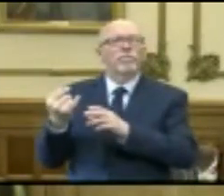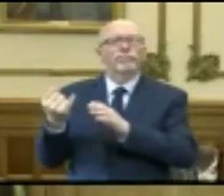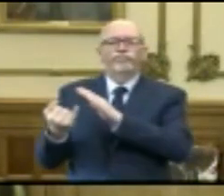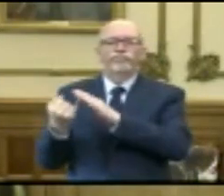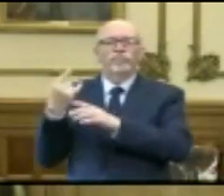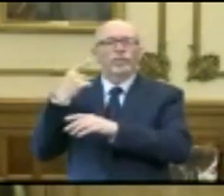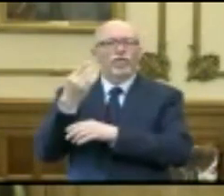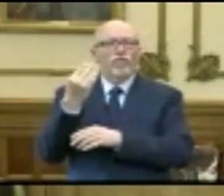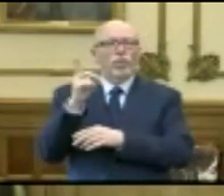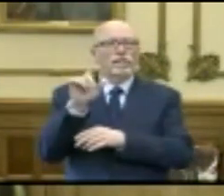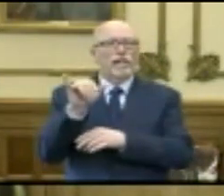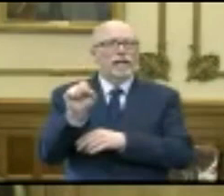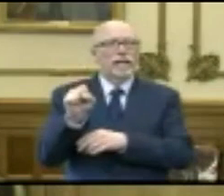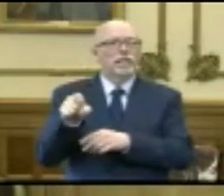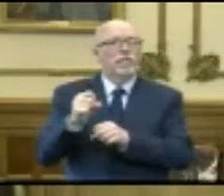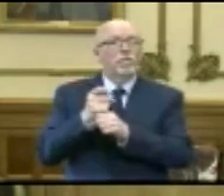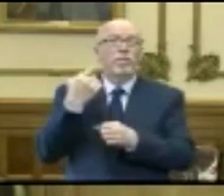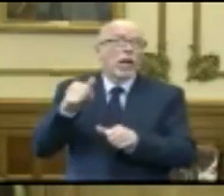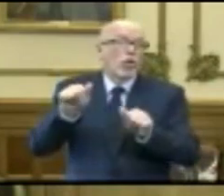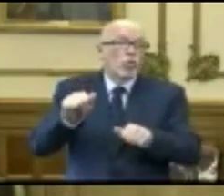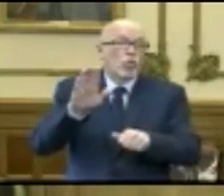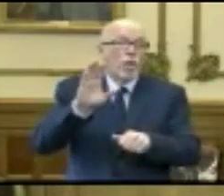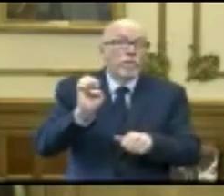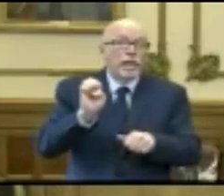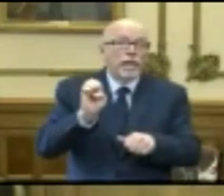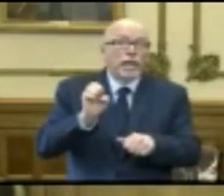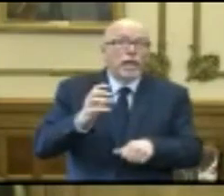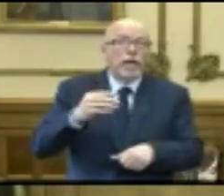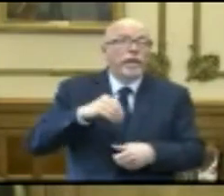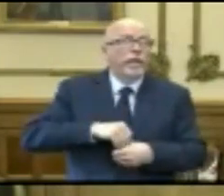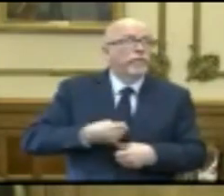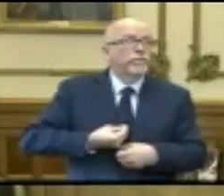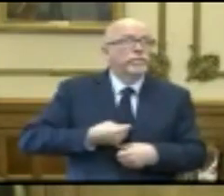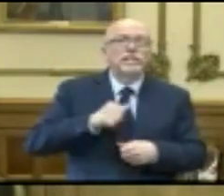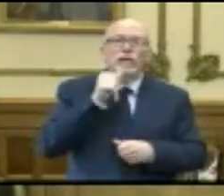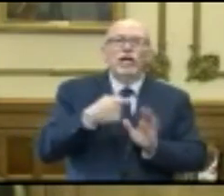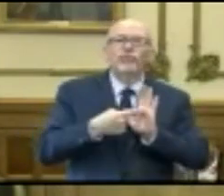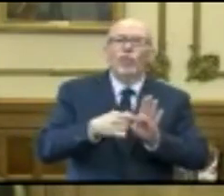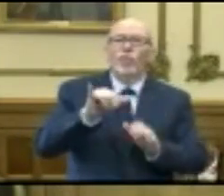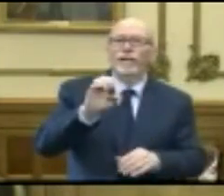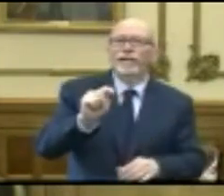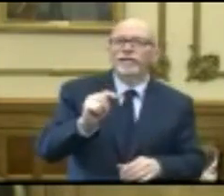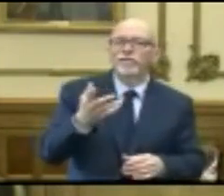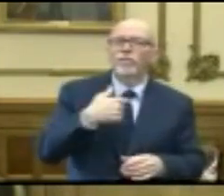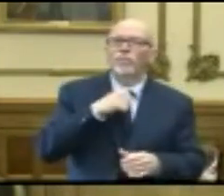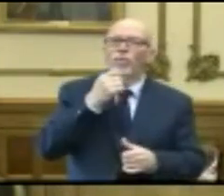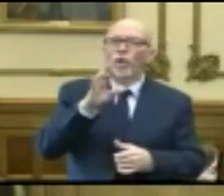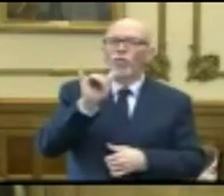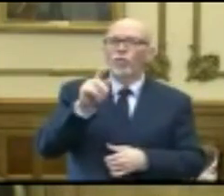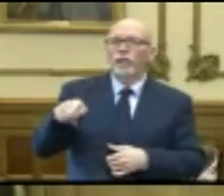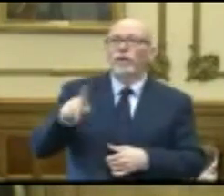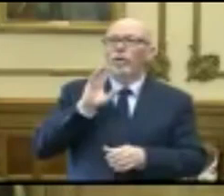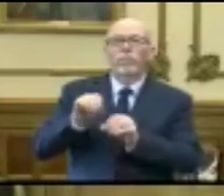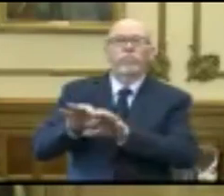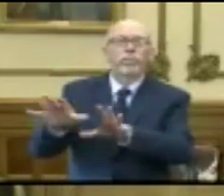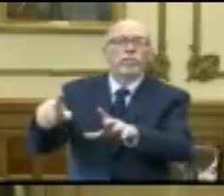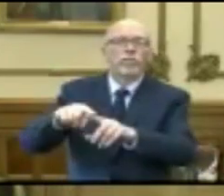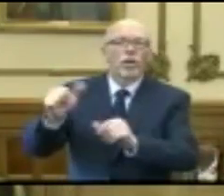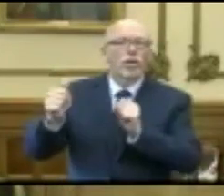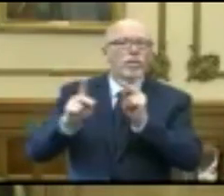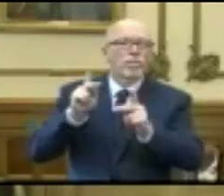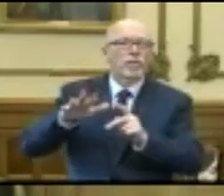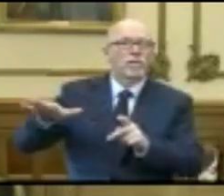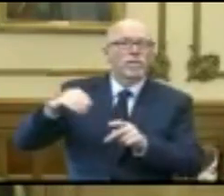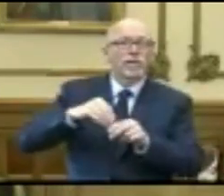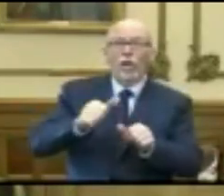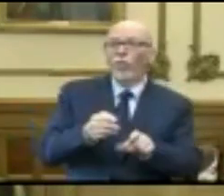this concept that they could still become positive in the future, and we don't want to run that risk of potentially infecting another part of